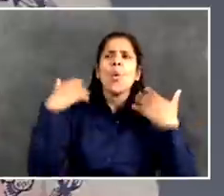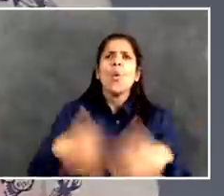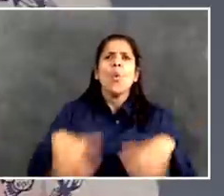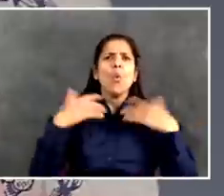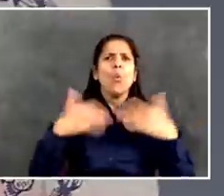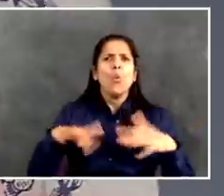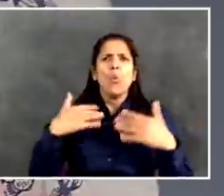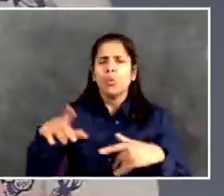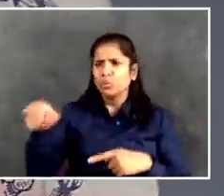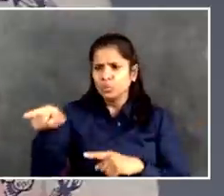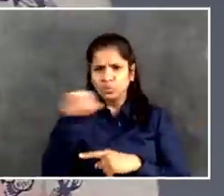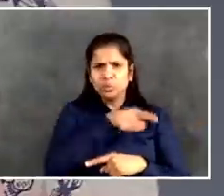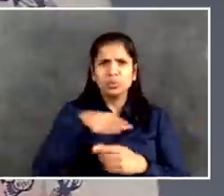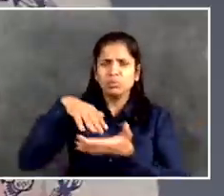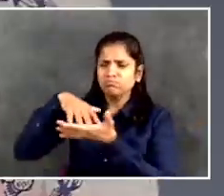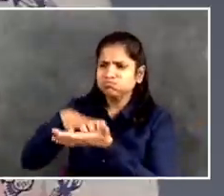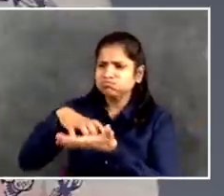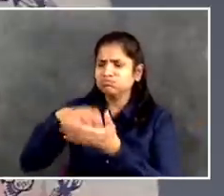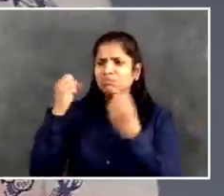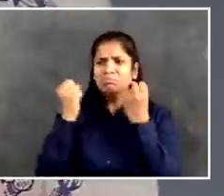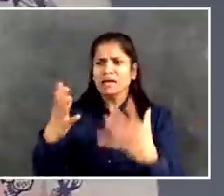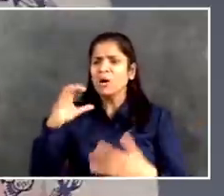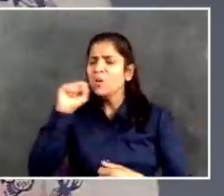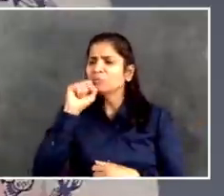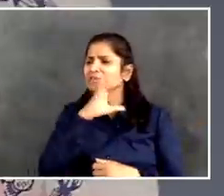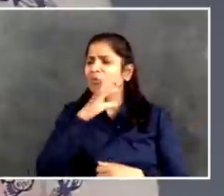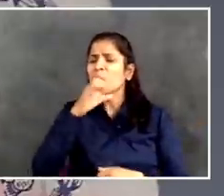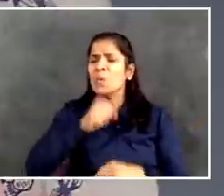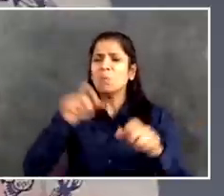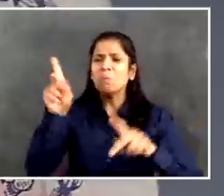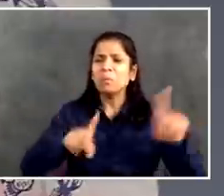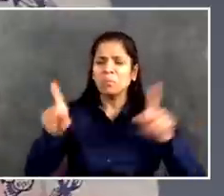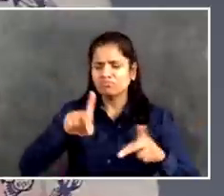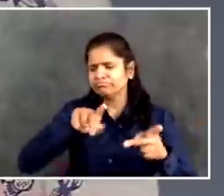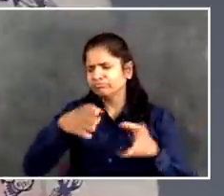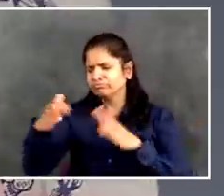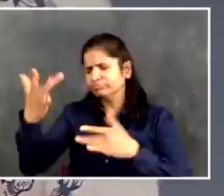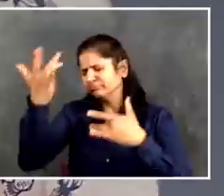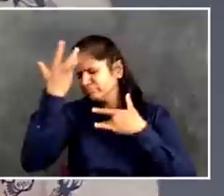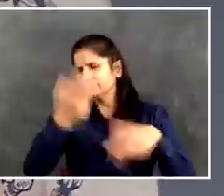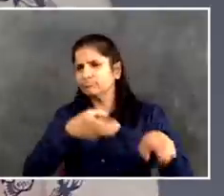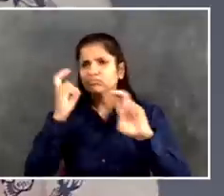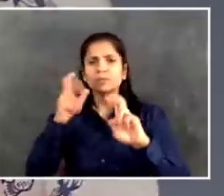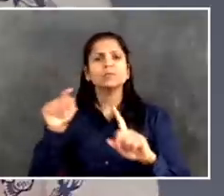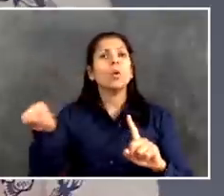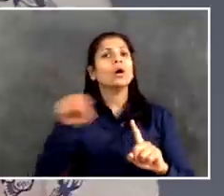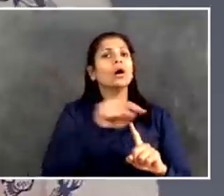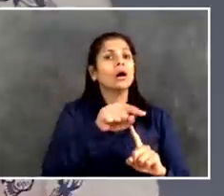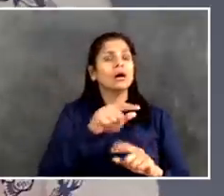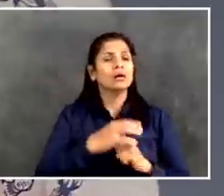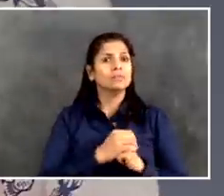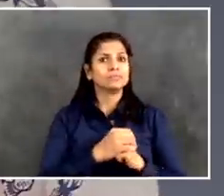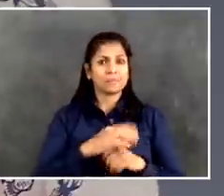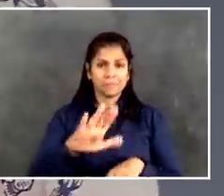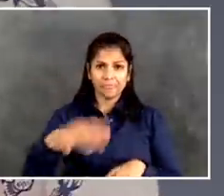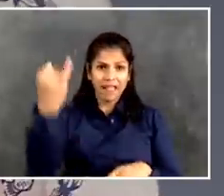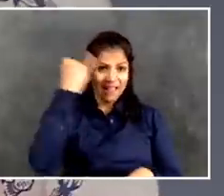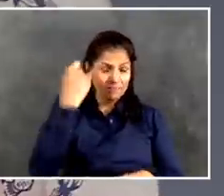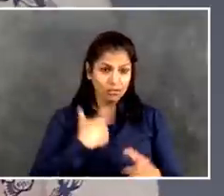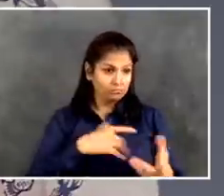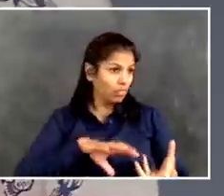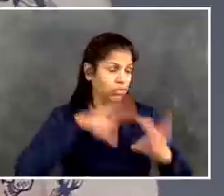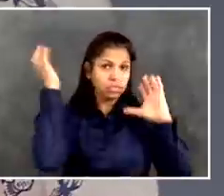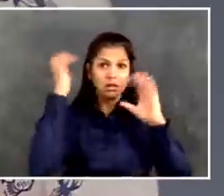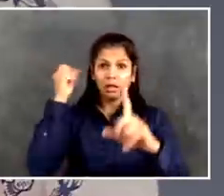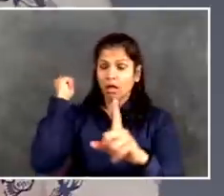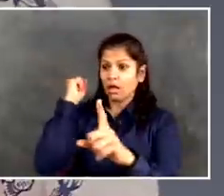thing that needs to be acted on, anytime, I'm sure if there's a specific problem, since there's constant communication between the city and state,